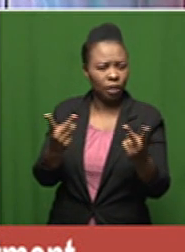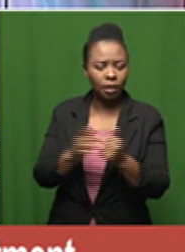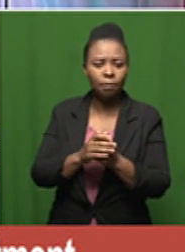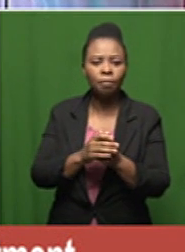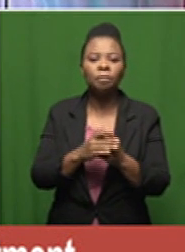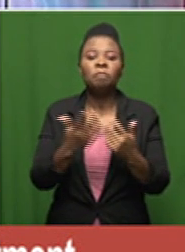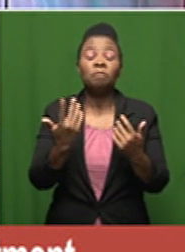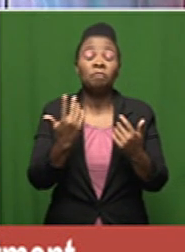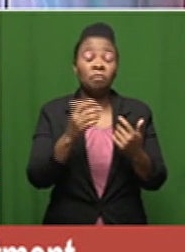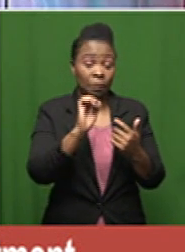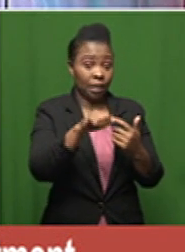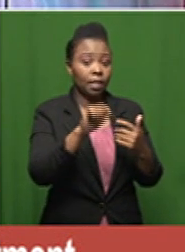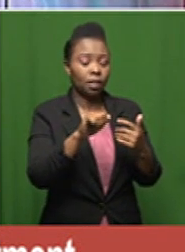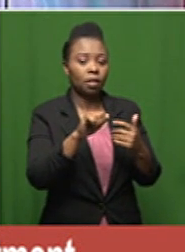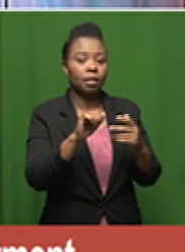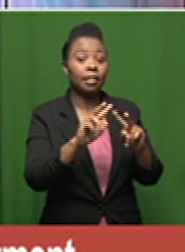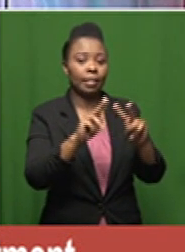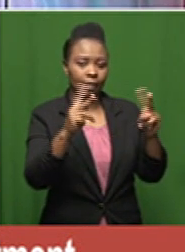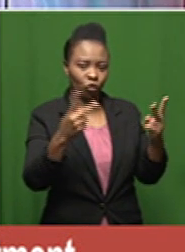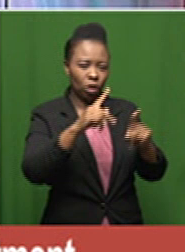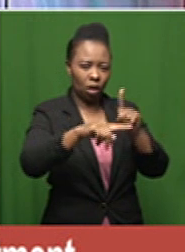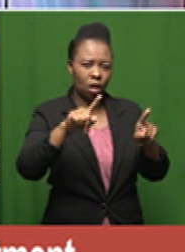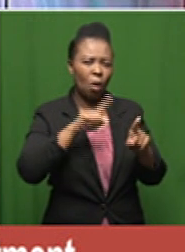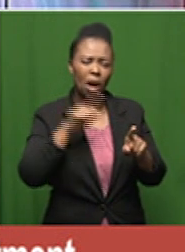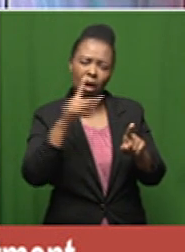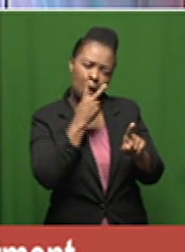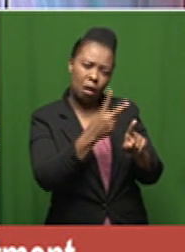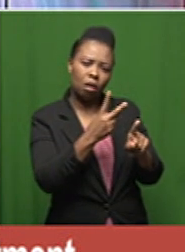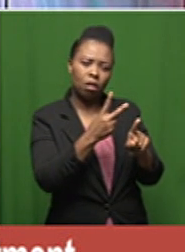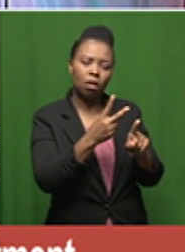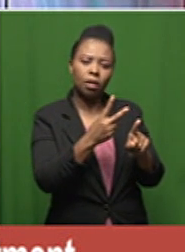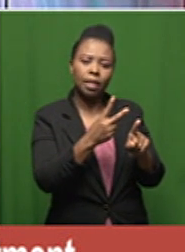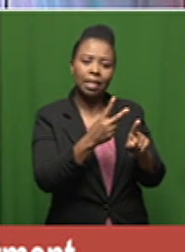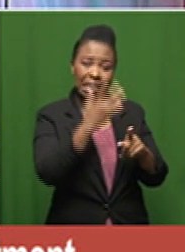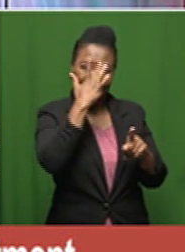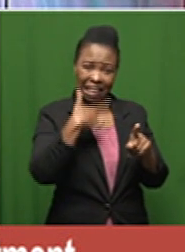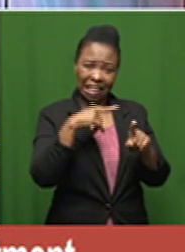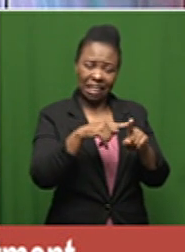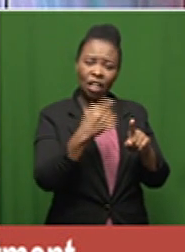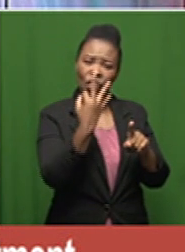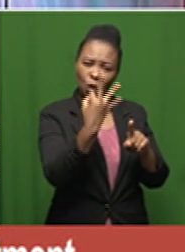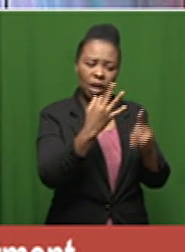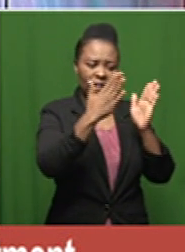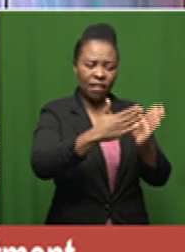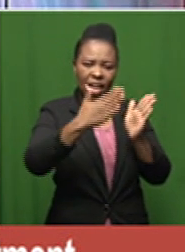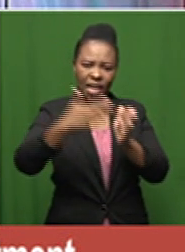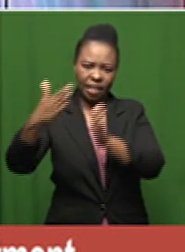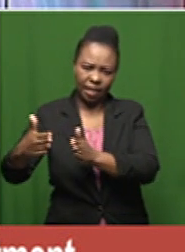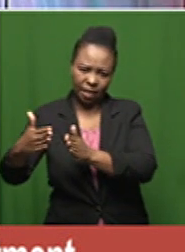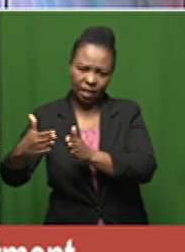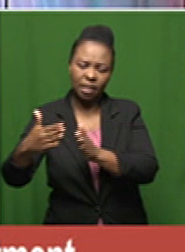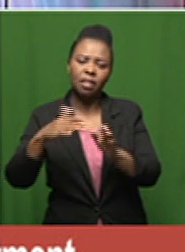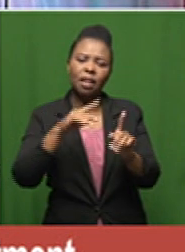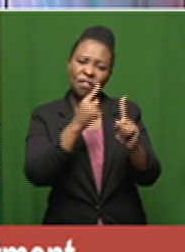they are um and in fact you need to look at this disease as having three phases in the first phase this is in patients